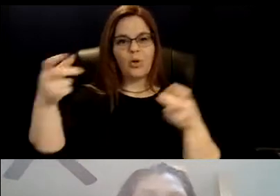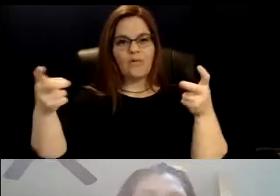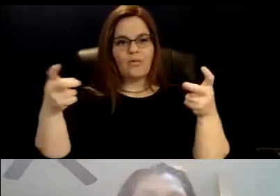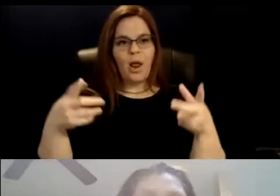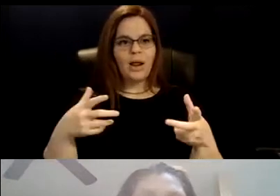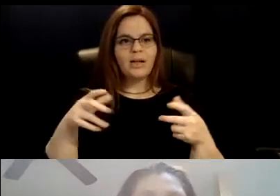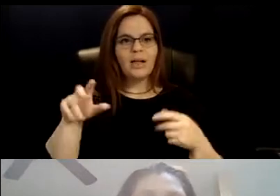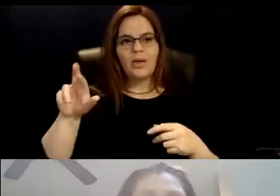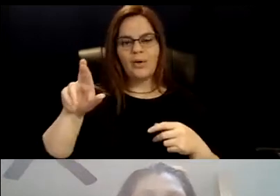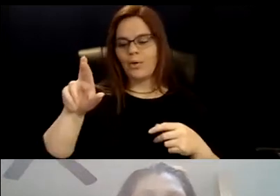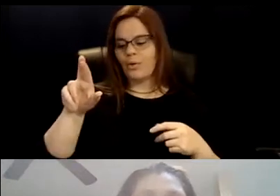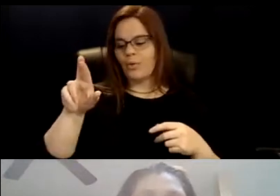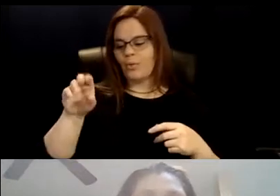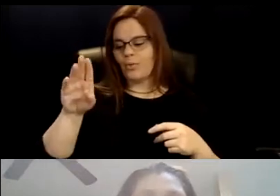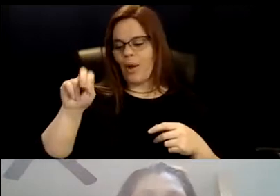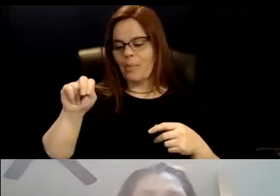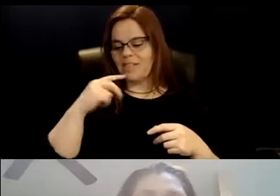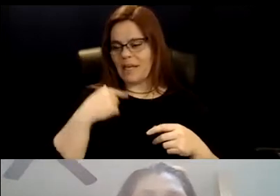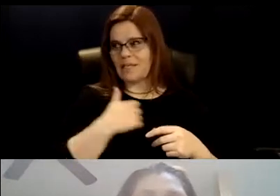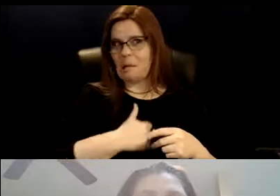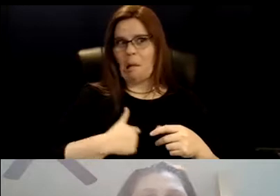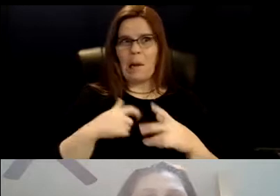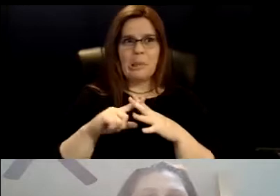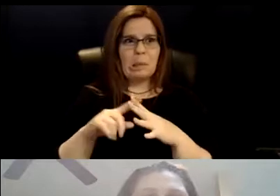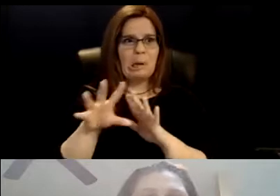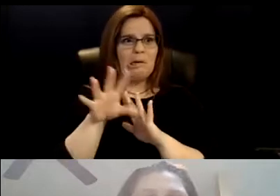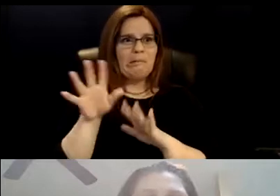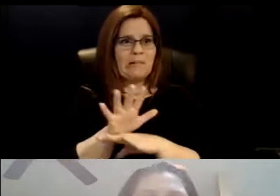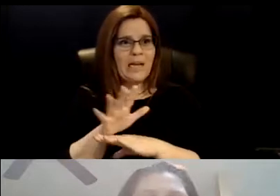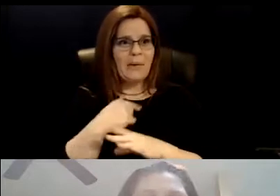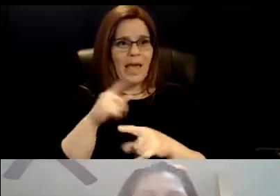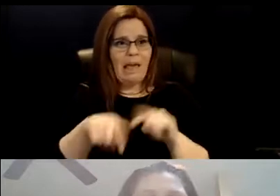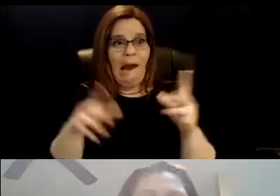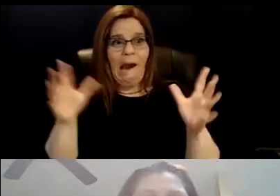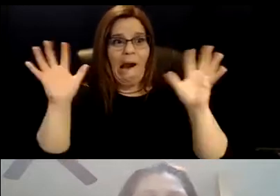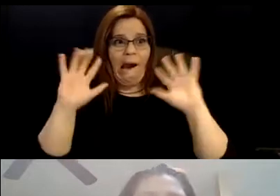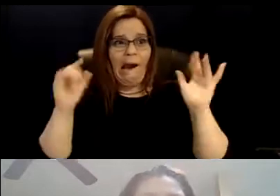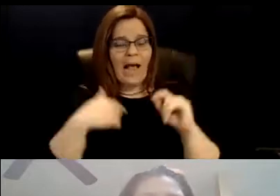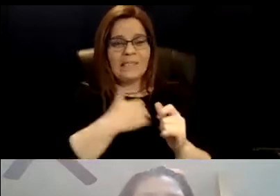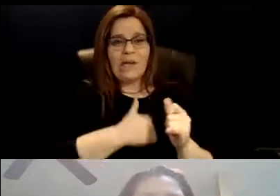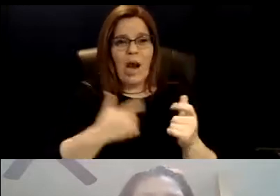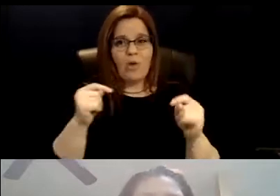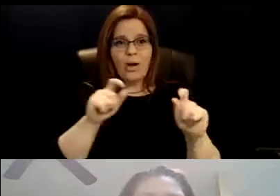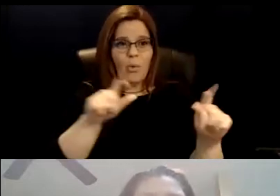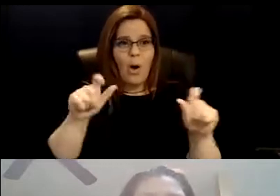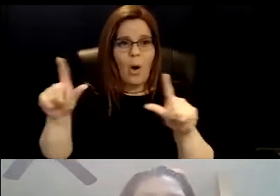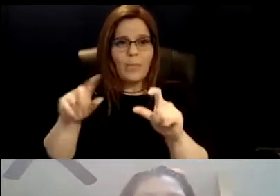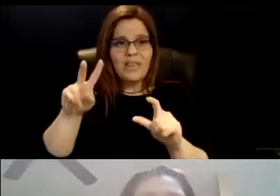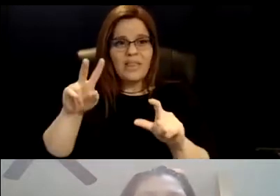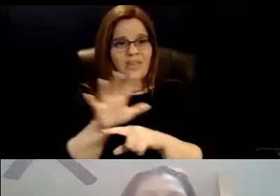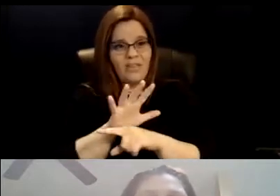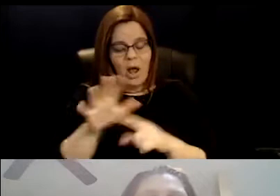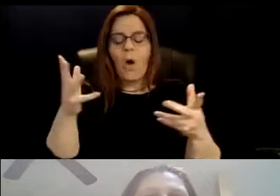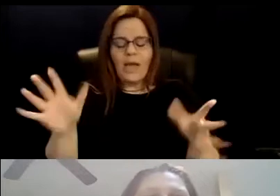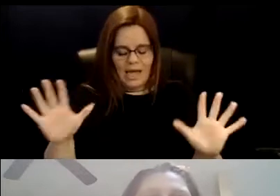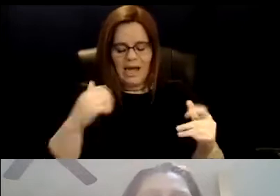Sorry, I started a video now, and I can't. Sorry, that was my fault, because I'm trying to open the videos, and now they're starting to talk. All right, it's